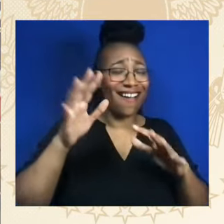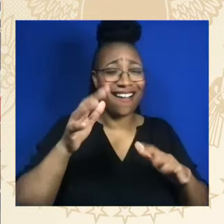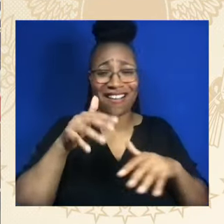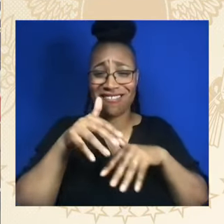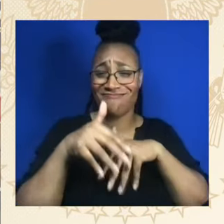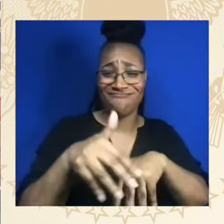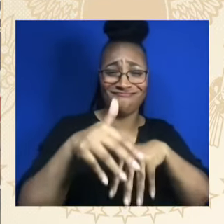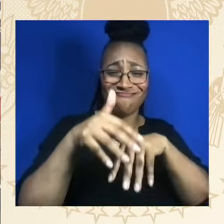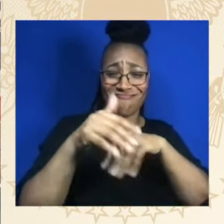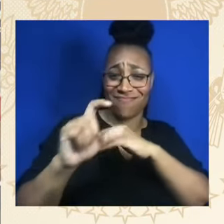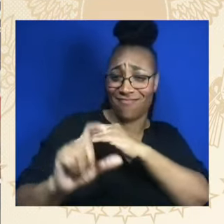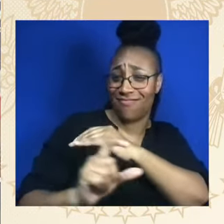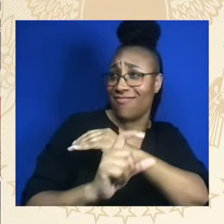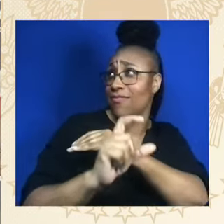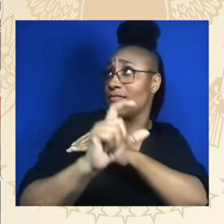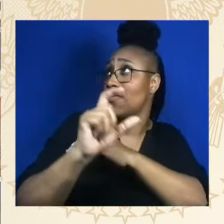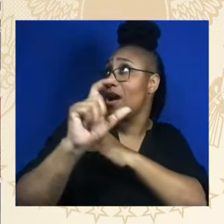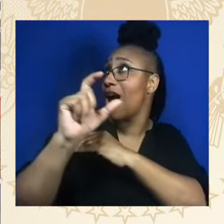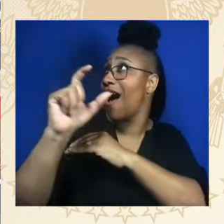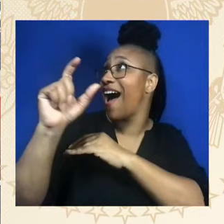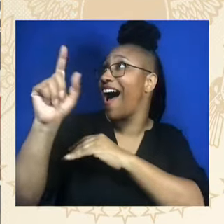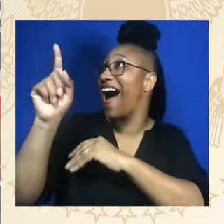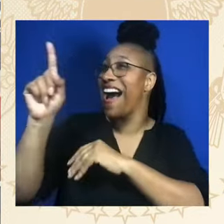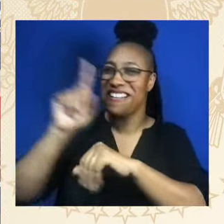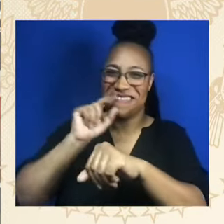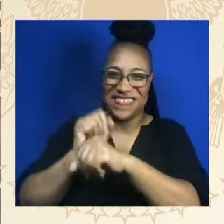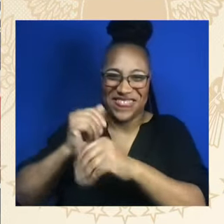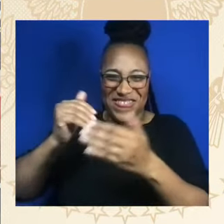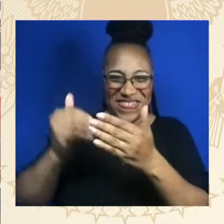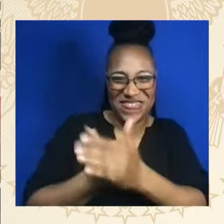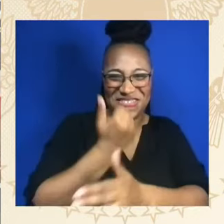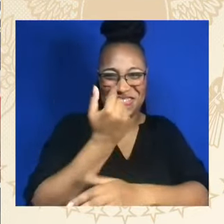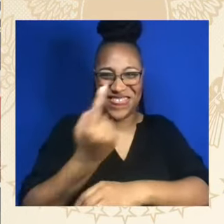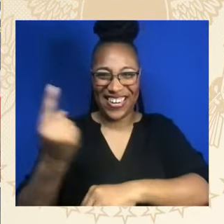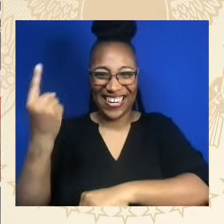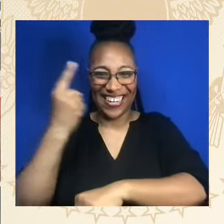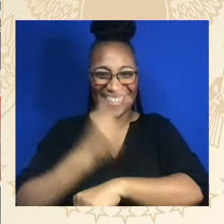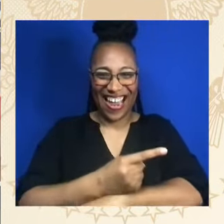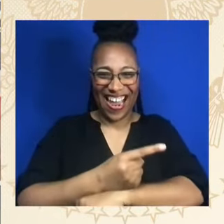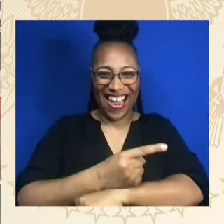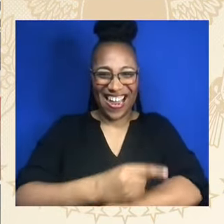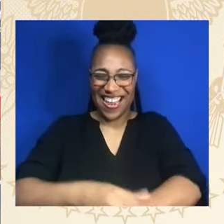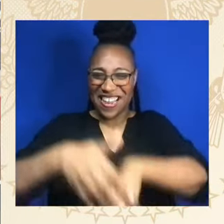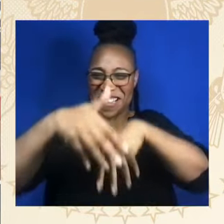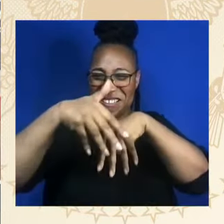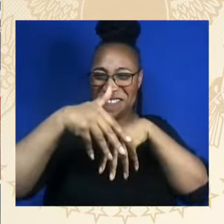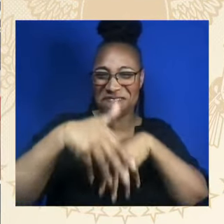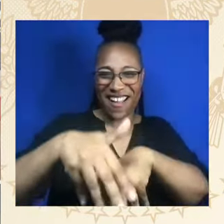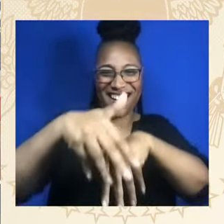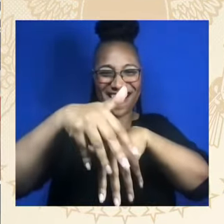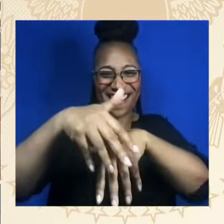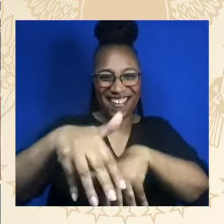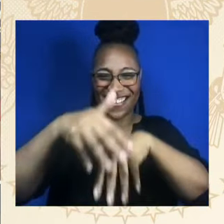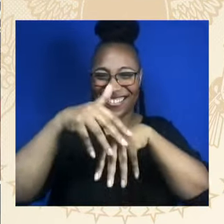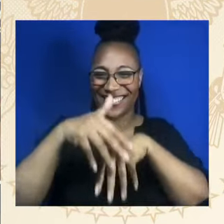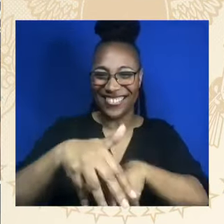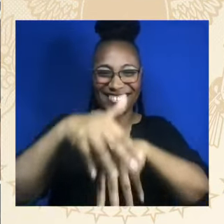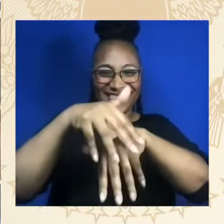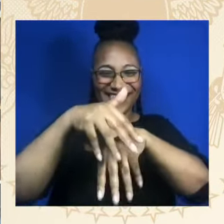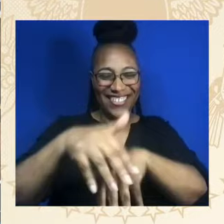Of a new day begun Let us march on, let us march on, till victory